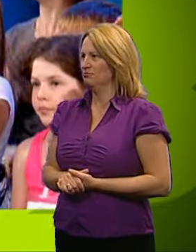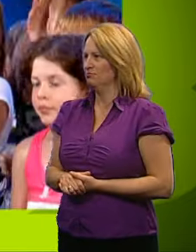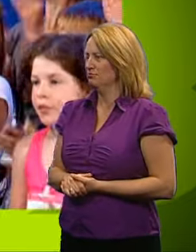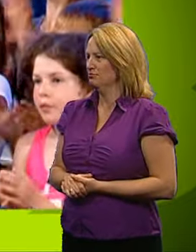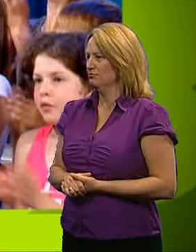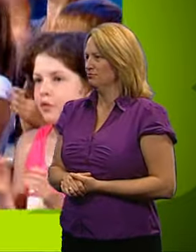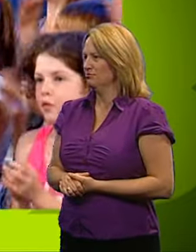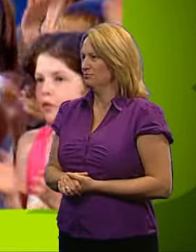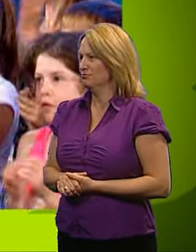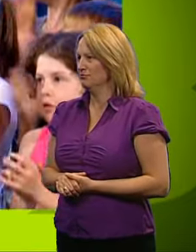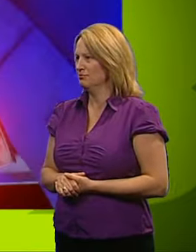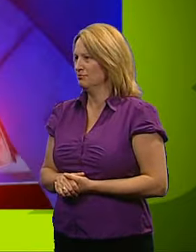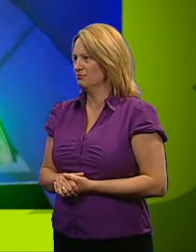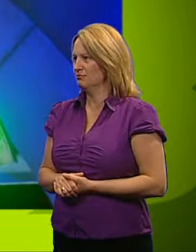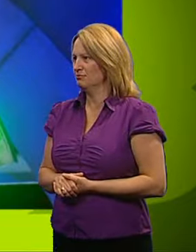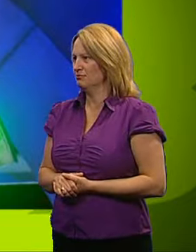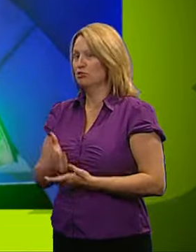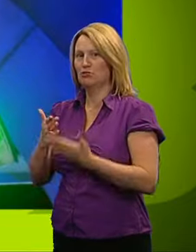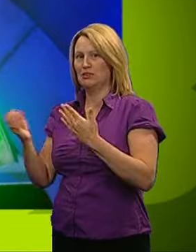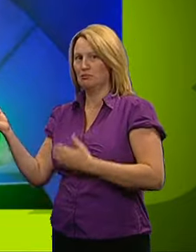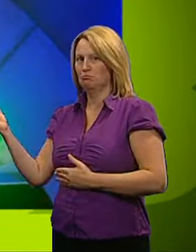green light is the next one. reds.